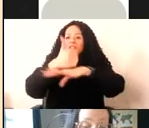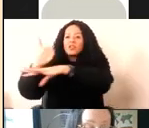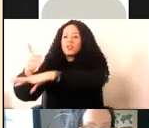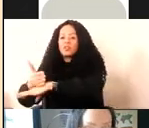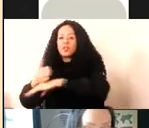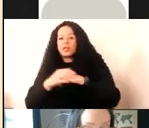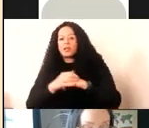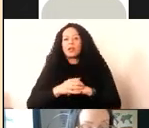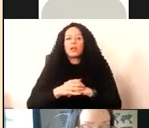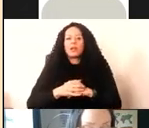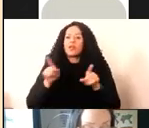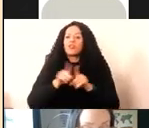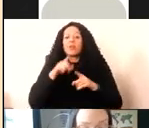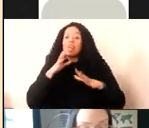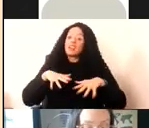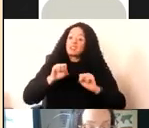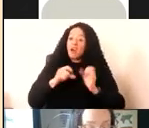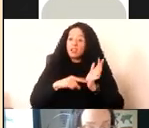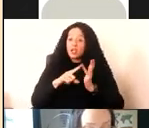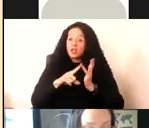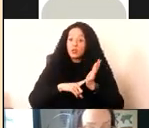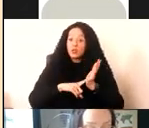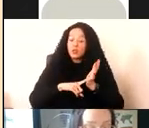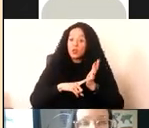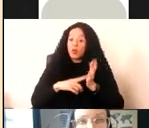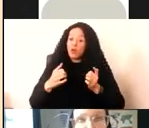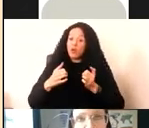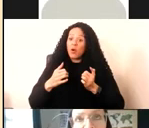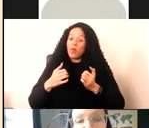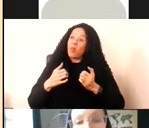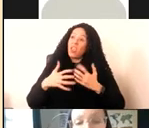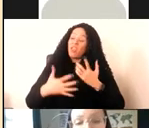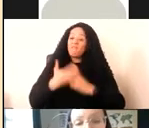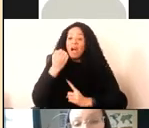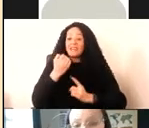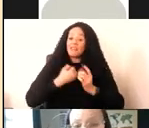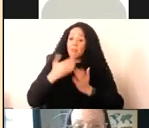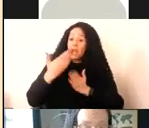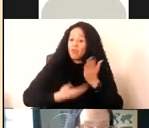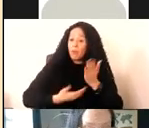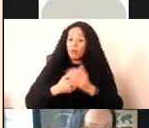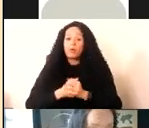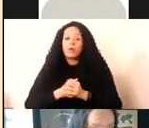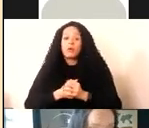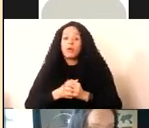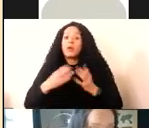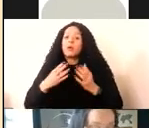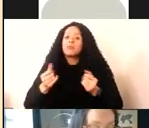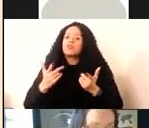our working studies and some of the findings of the report. While some more digital objects are